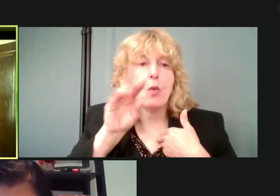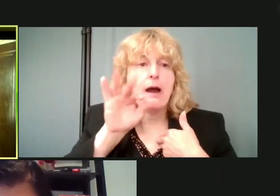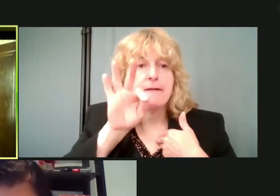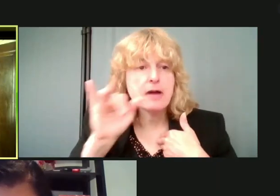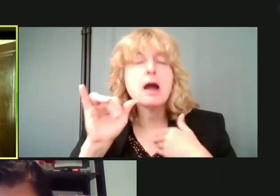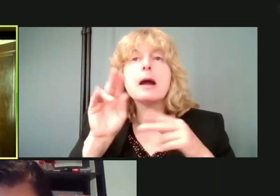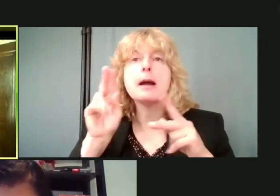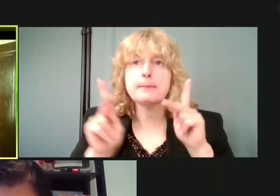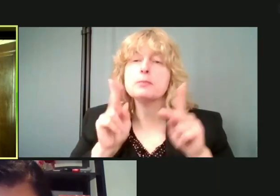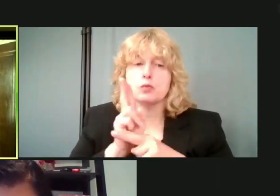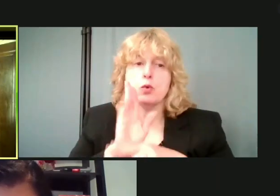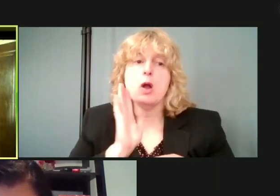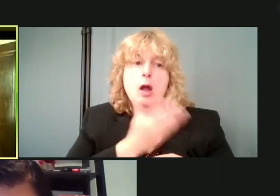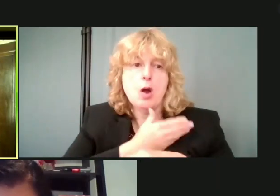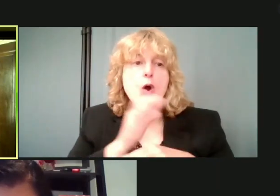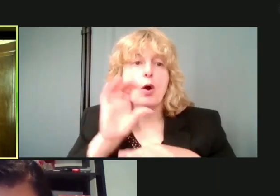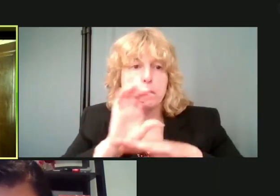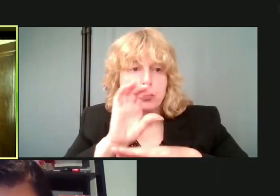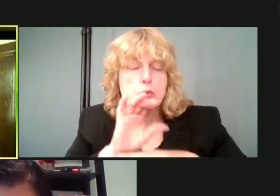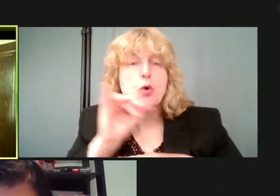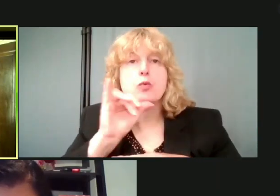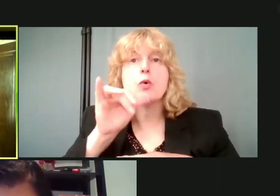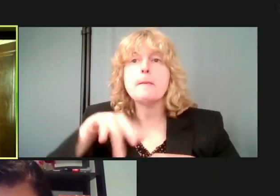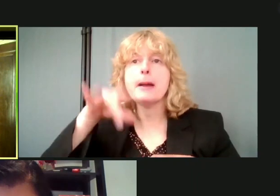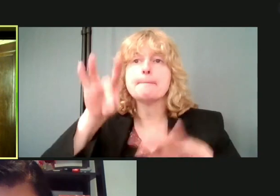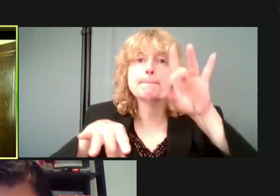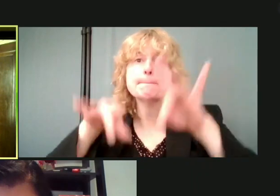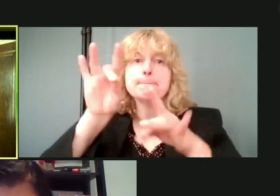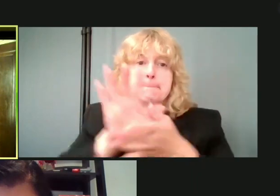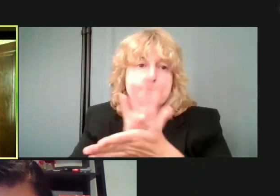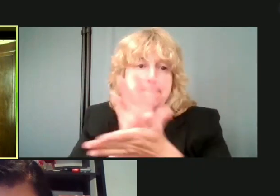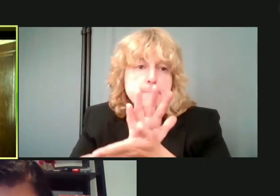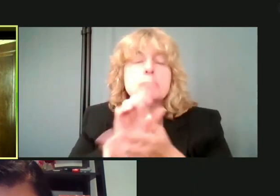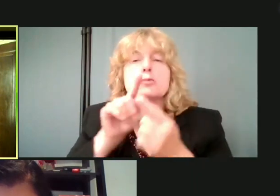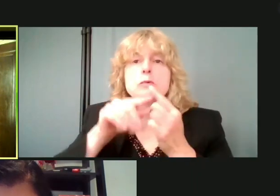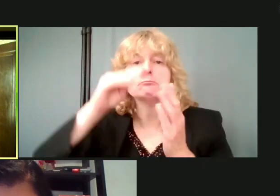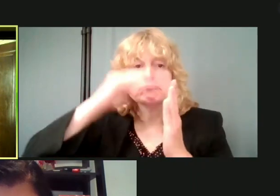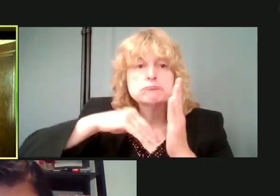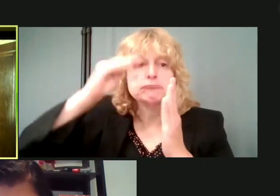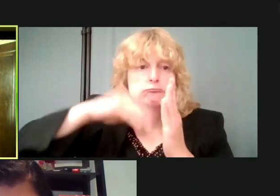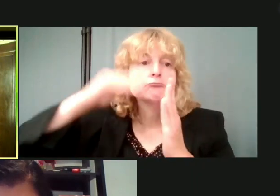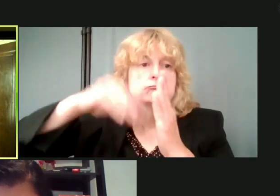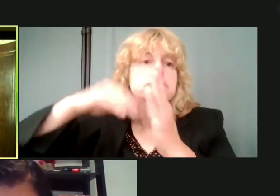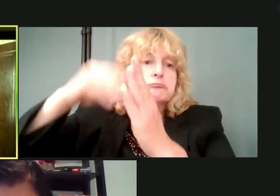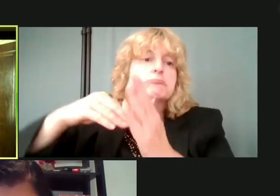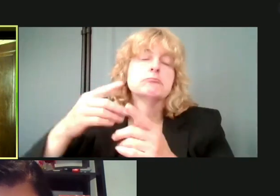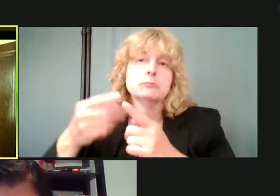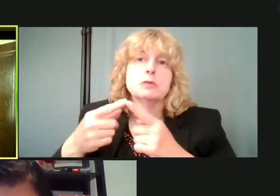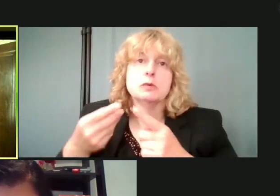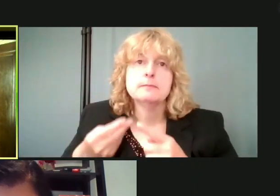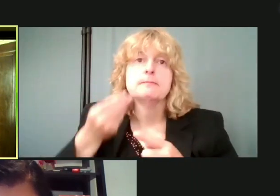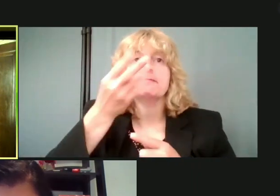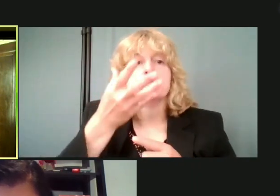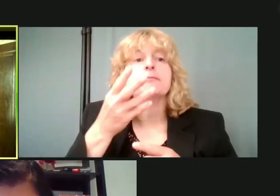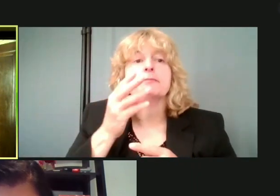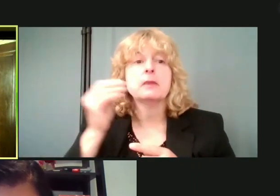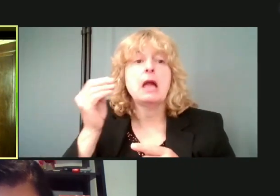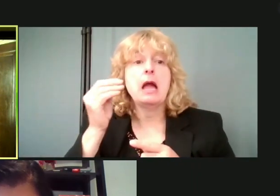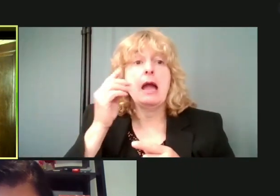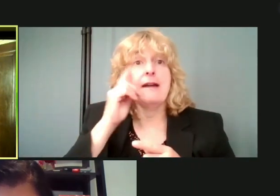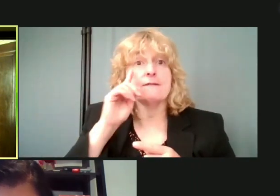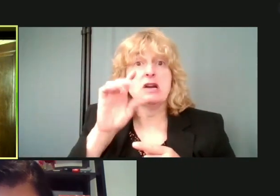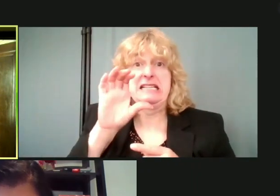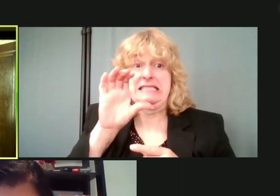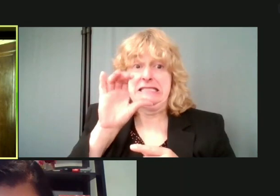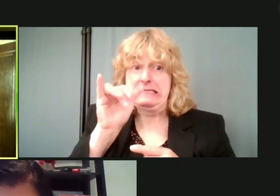picking up the forms to fill out their applications and get them turned in. And we rhyme people for the city. We, the filing is due